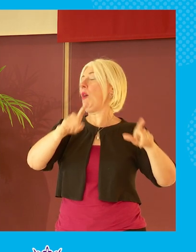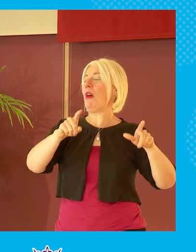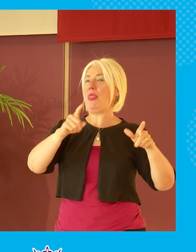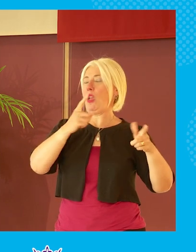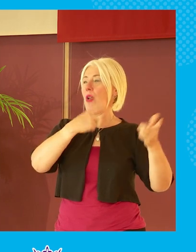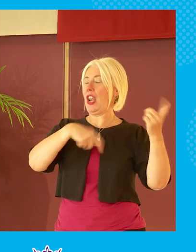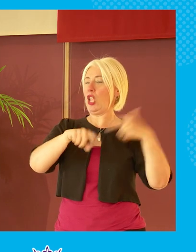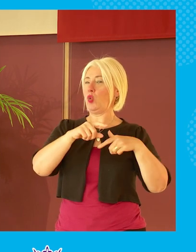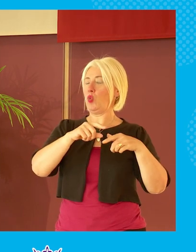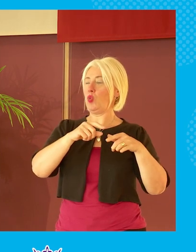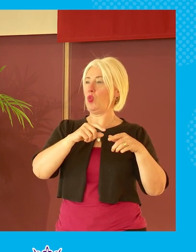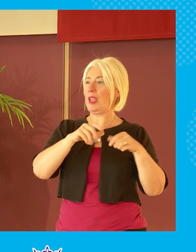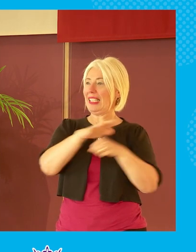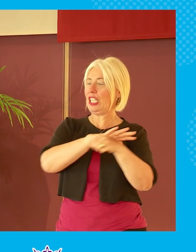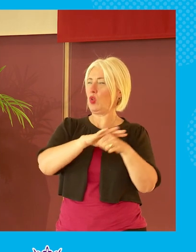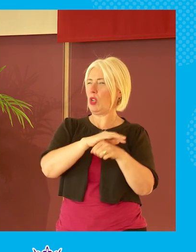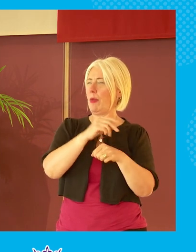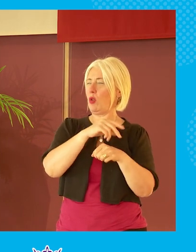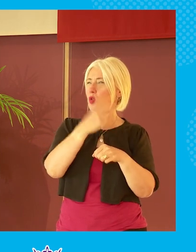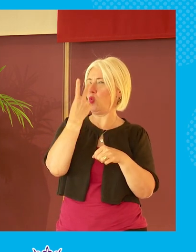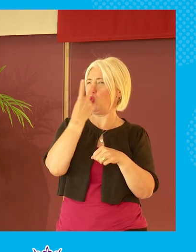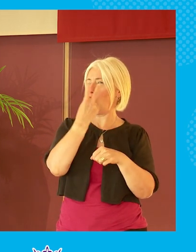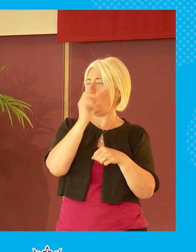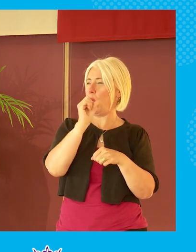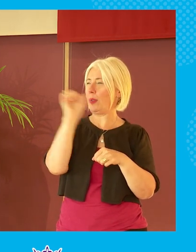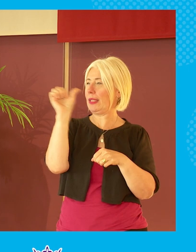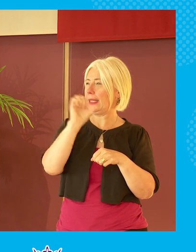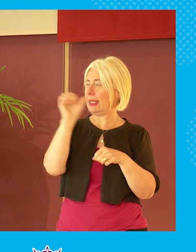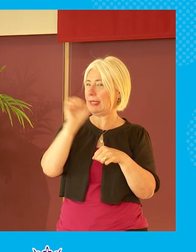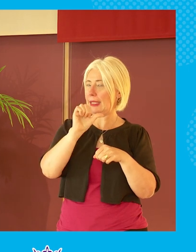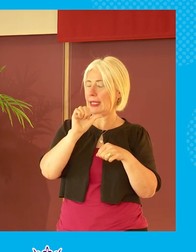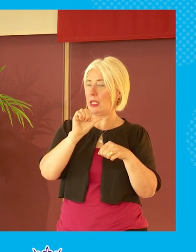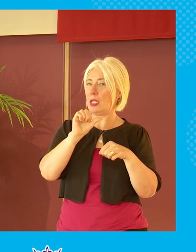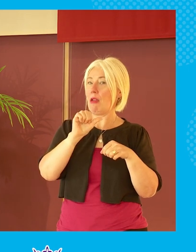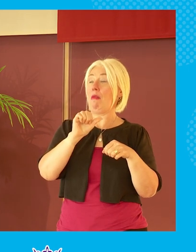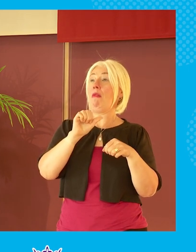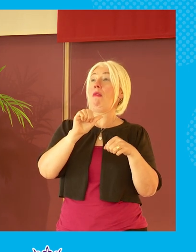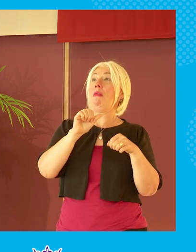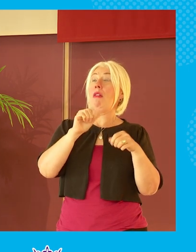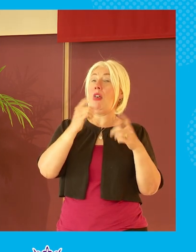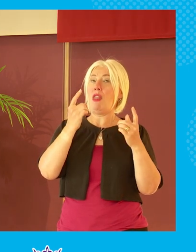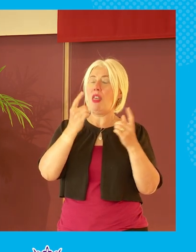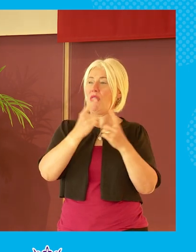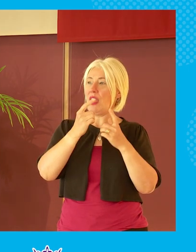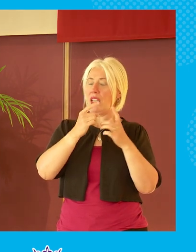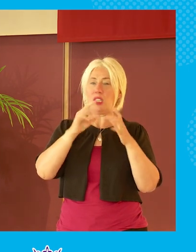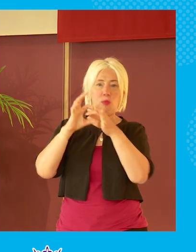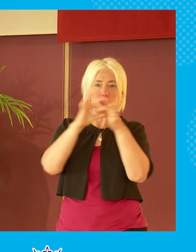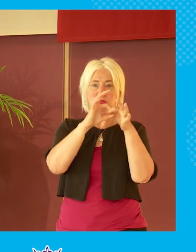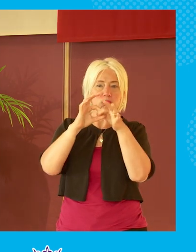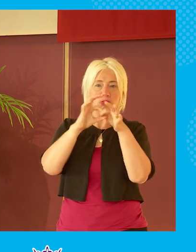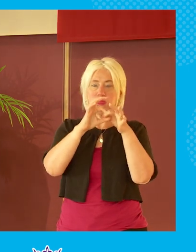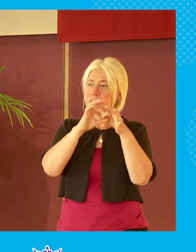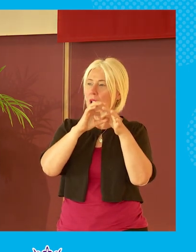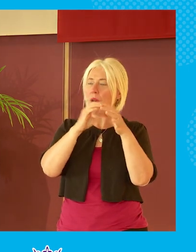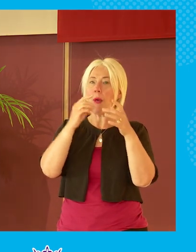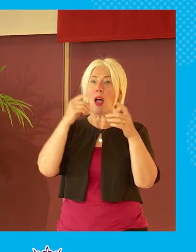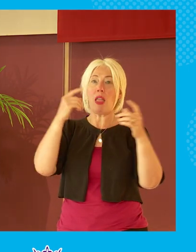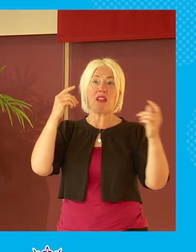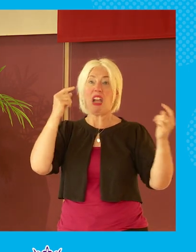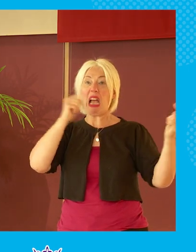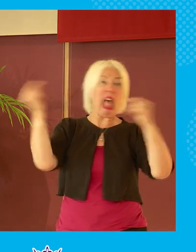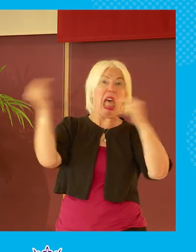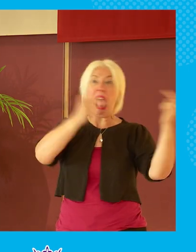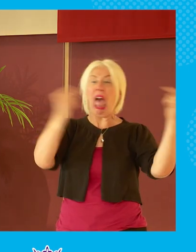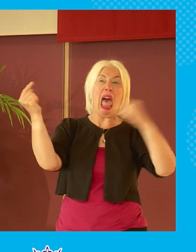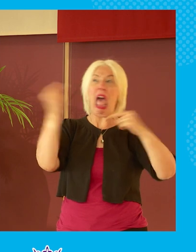situation in i think 2016 and quite quite quickly the noise and politics dropped because they didn't feel that they have to mark each other on